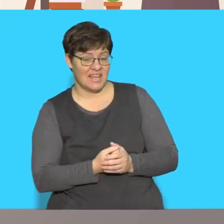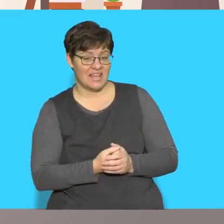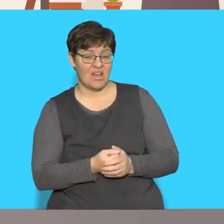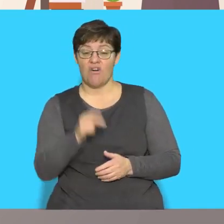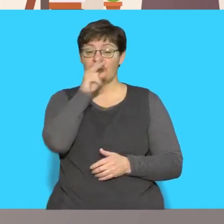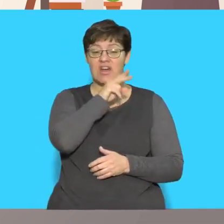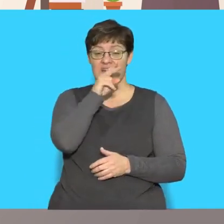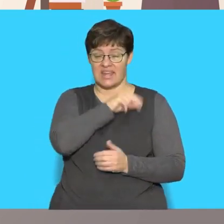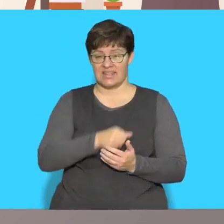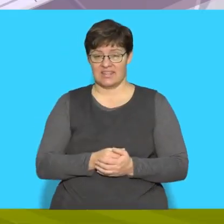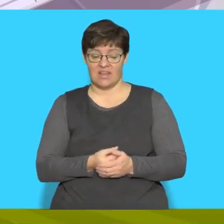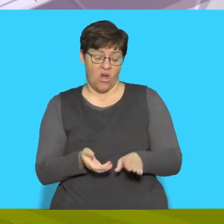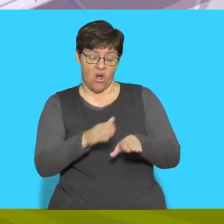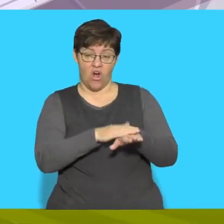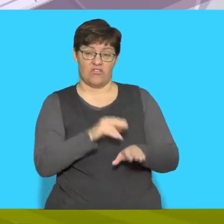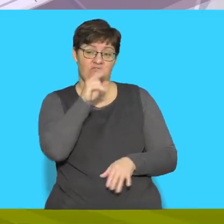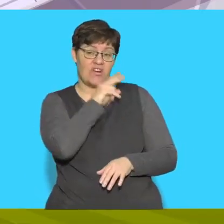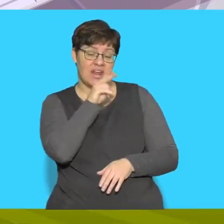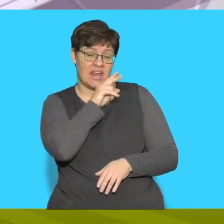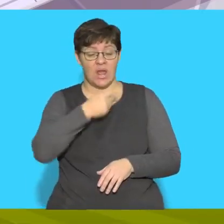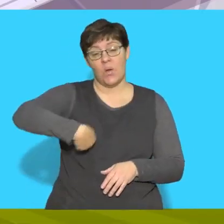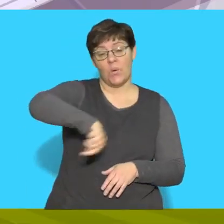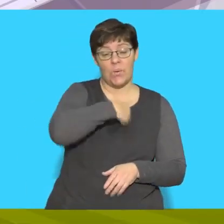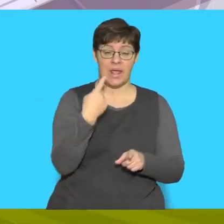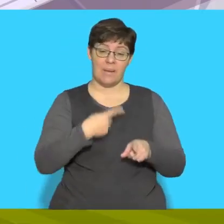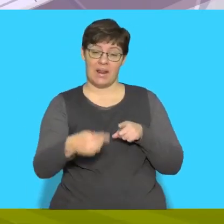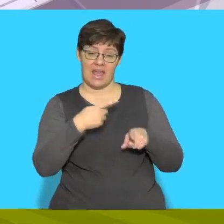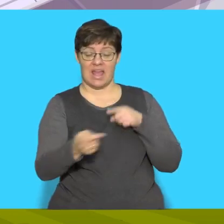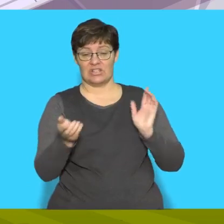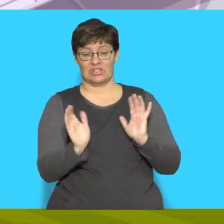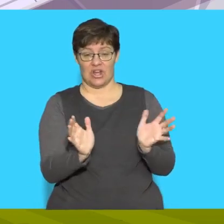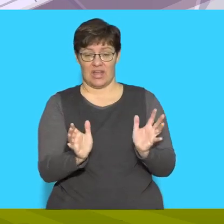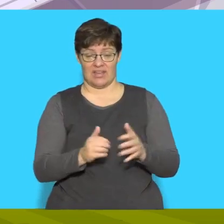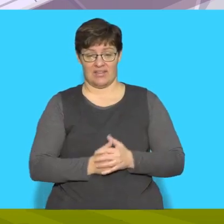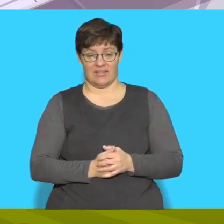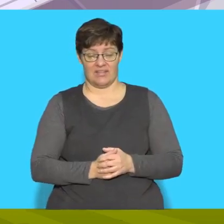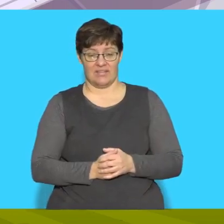Friday On Friday we play soccer